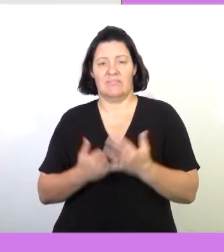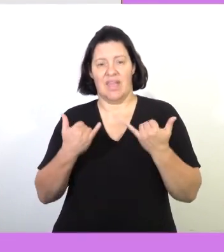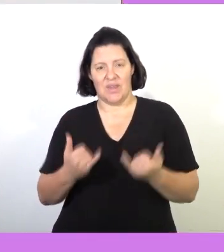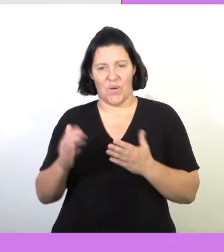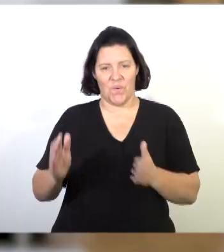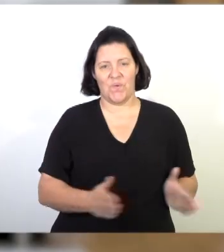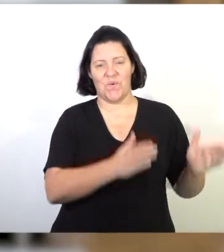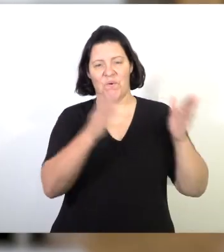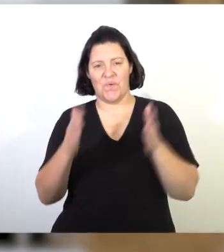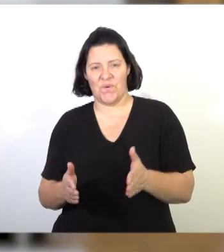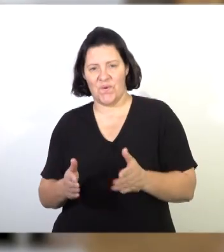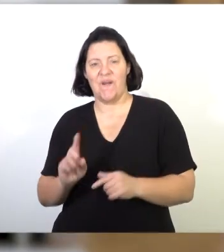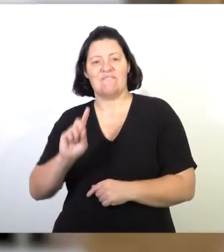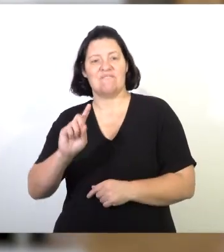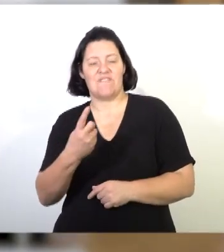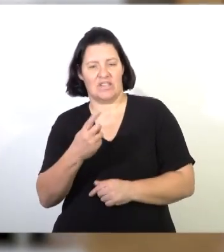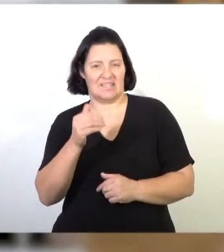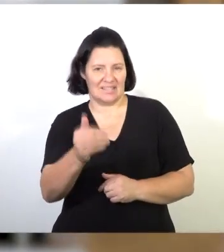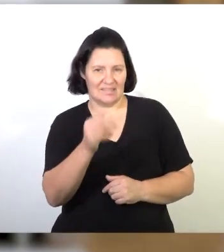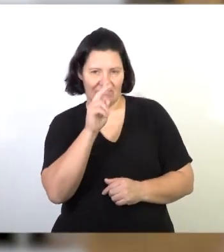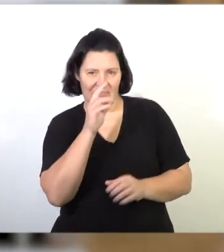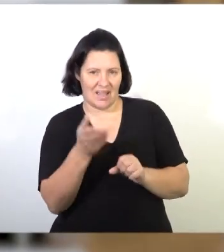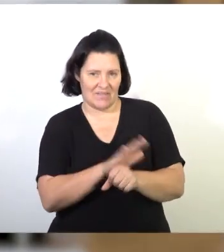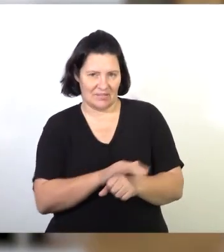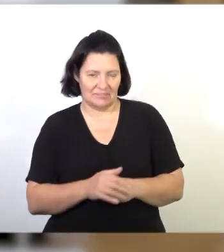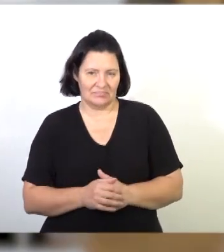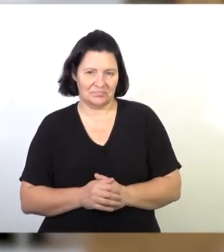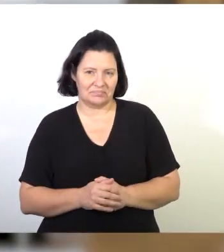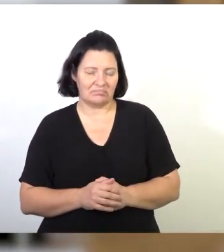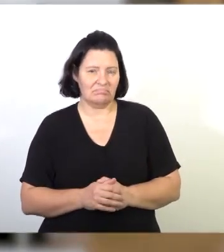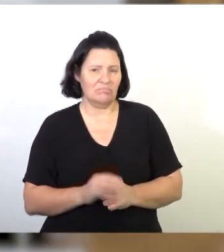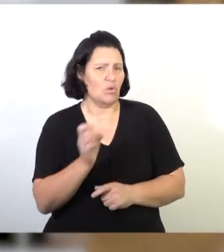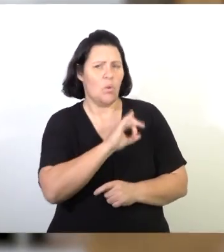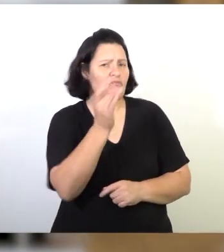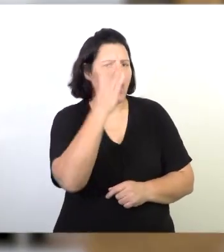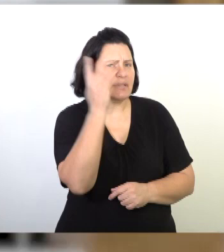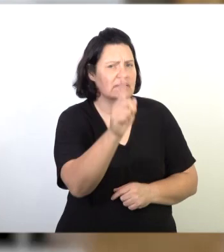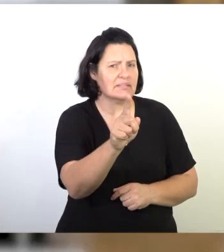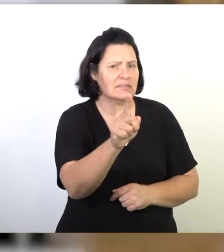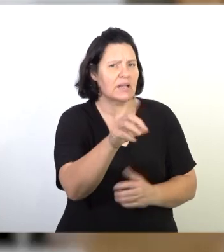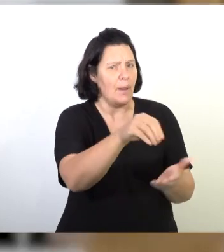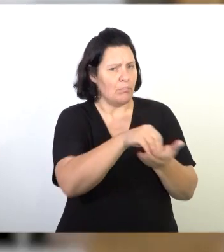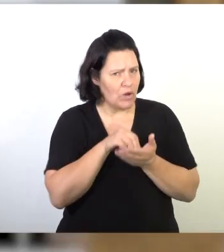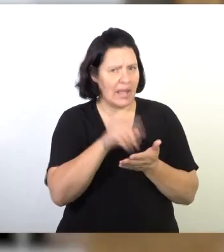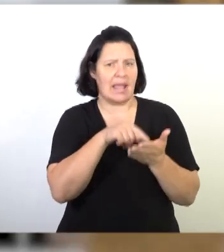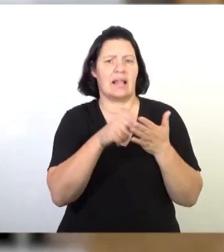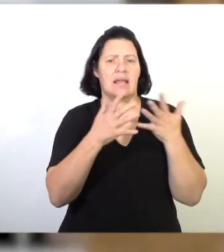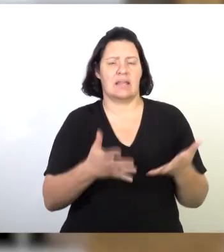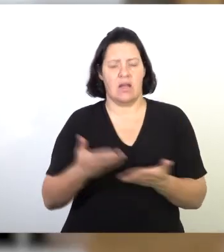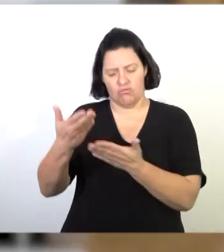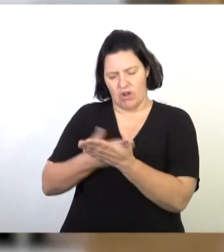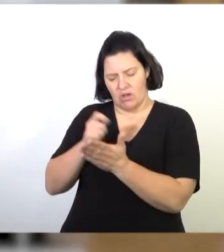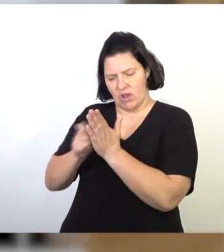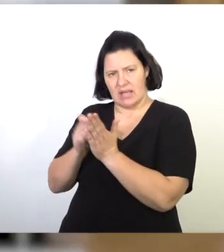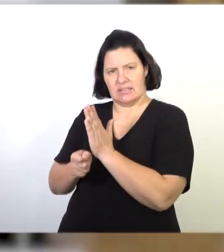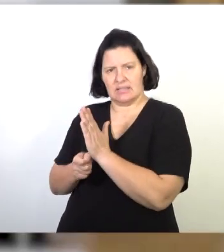Now let's look at our first section that we are going to cover. Don't forget to bring your calculators right